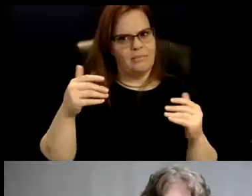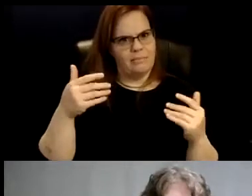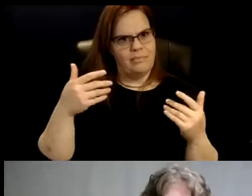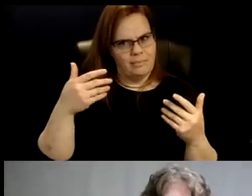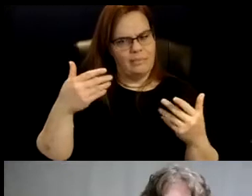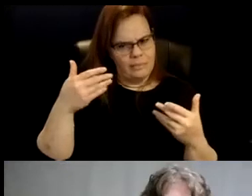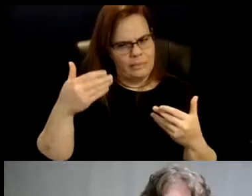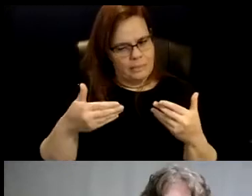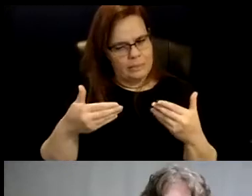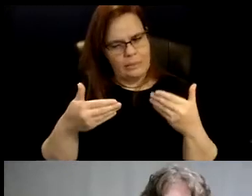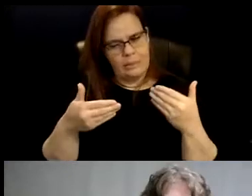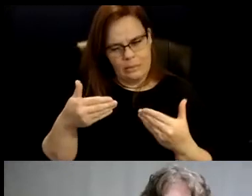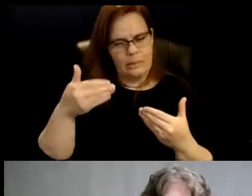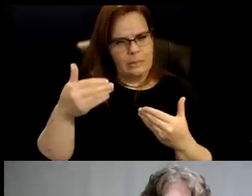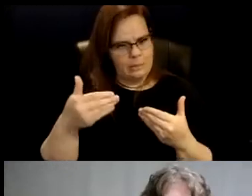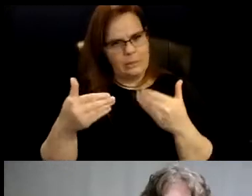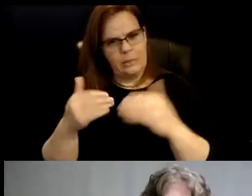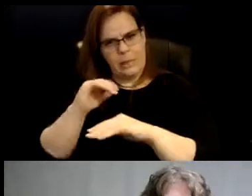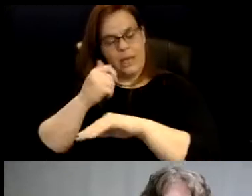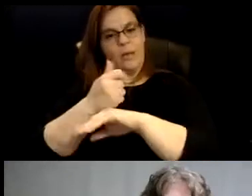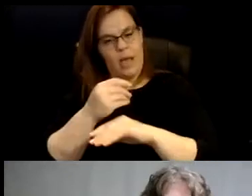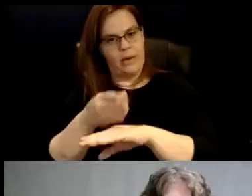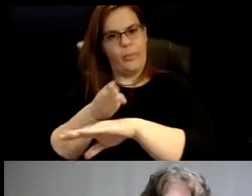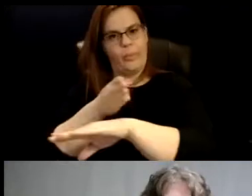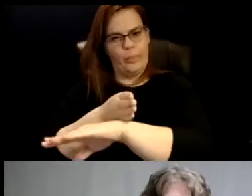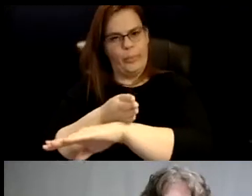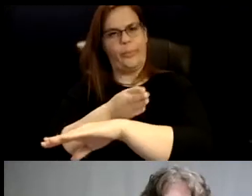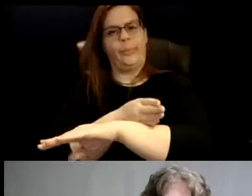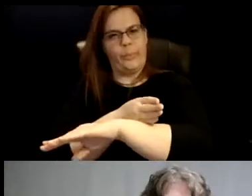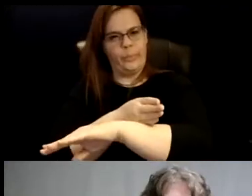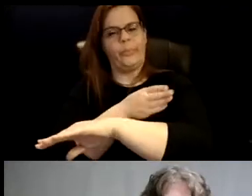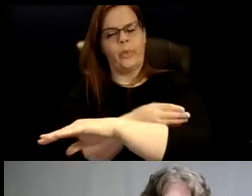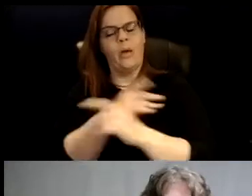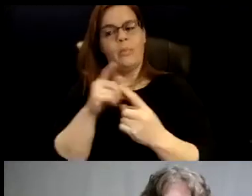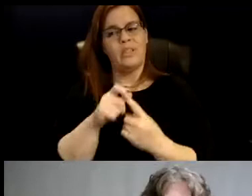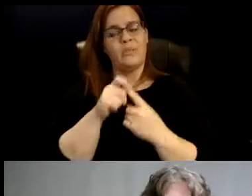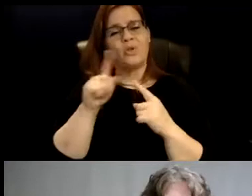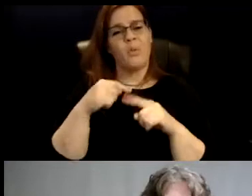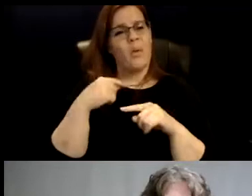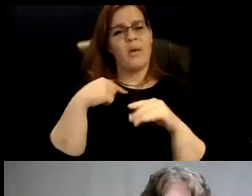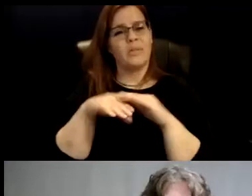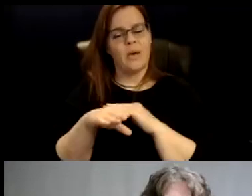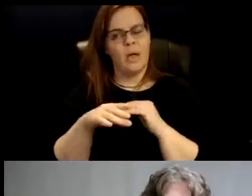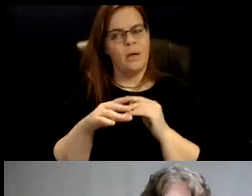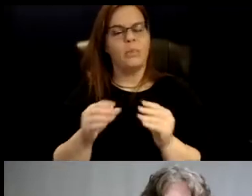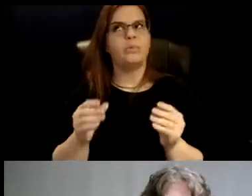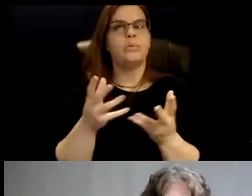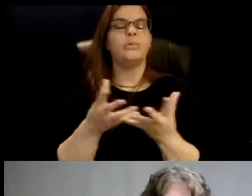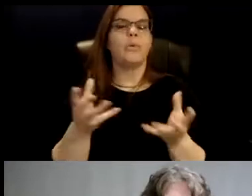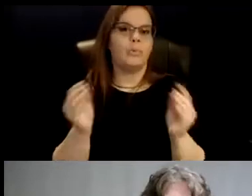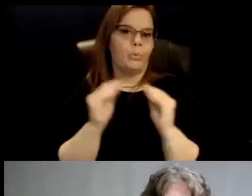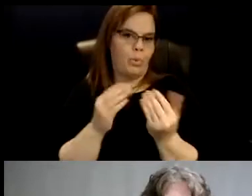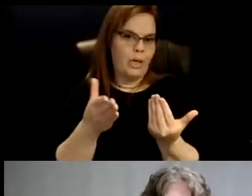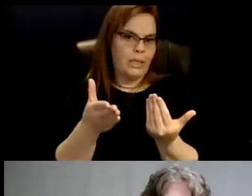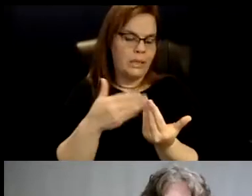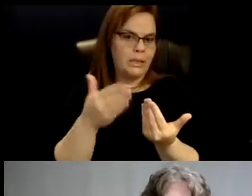and improved. Um, but especially when I was coming on, it was so much easier to, to, to